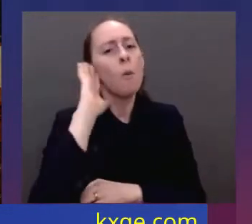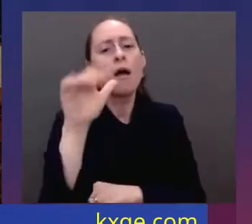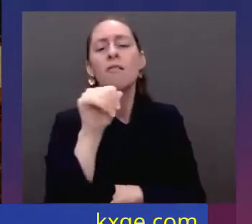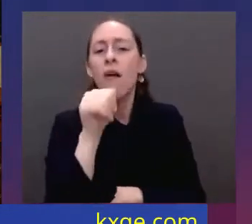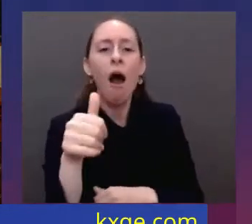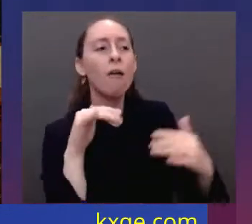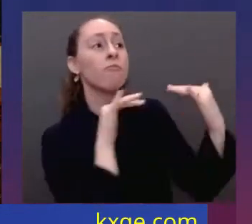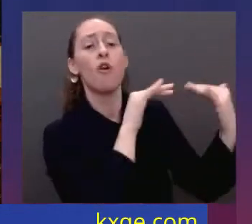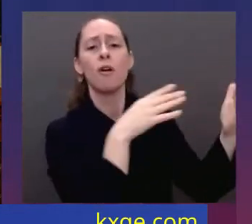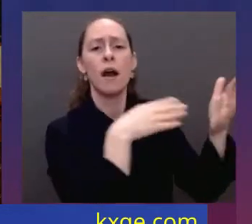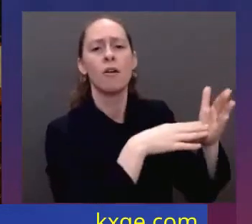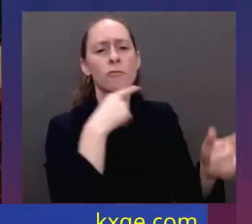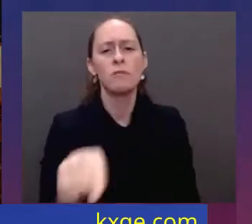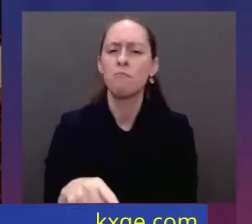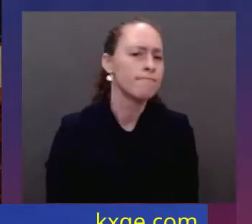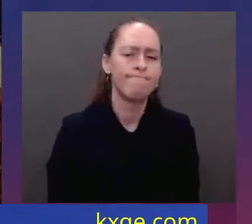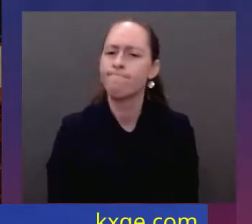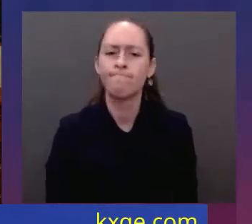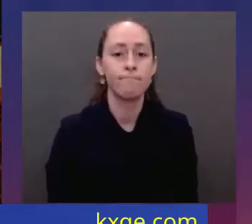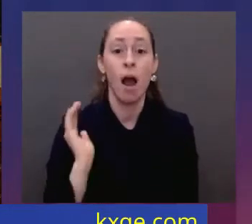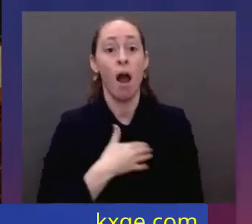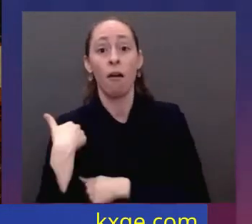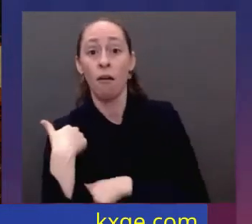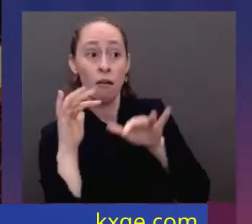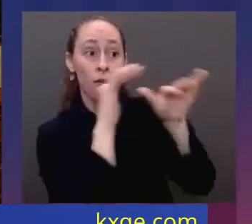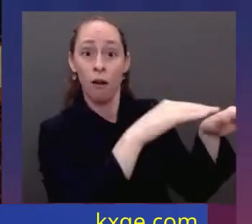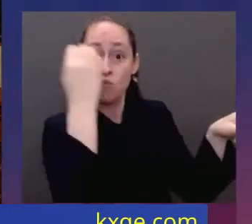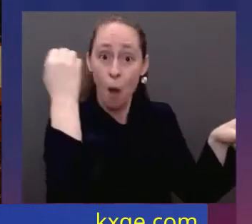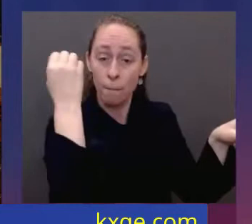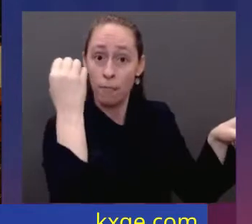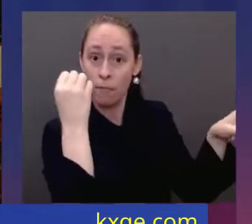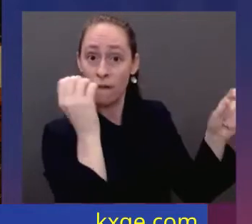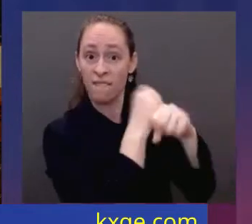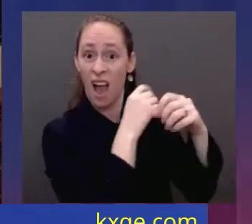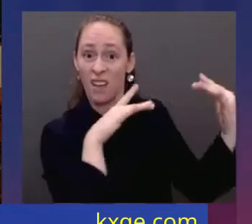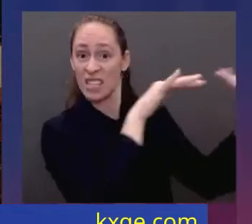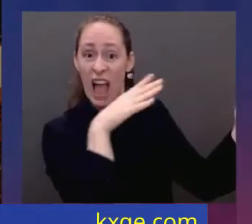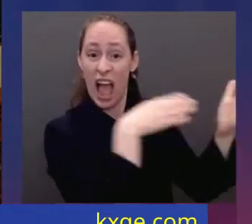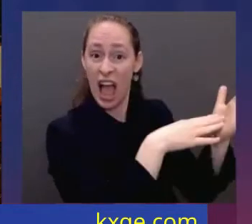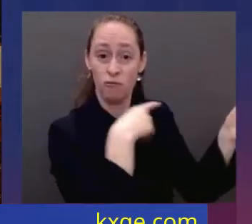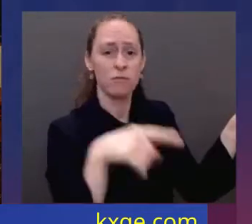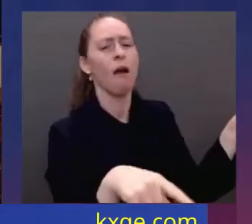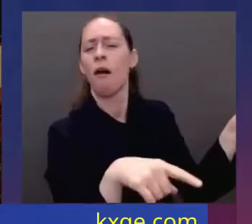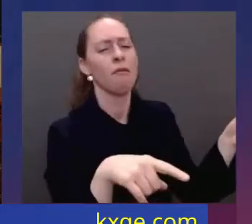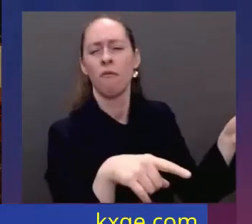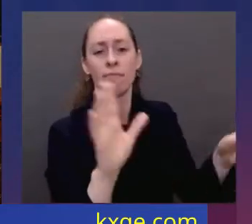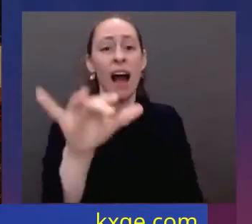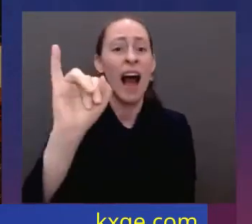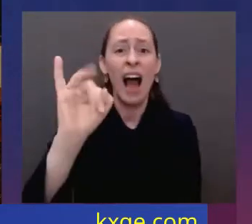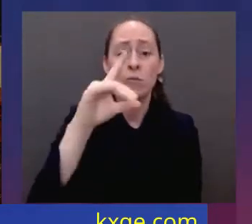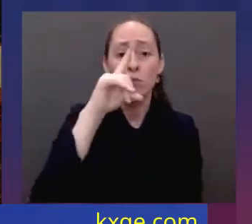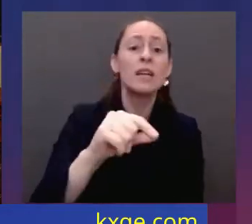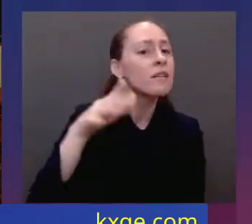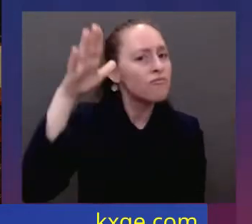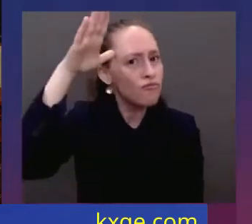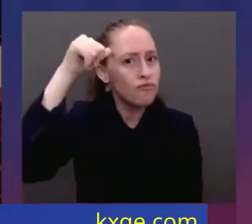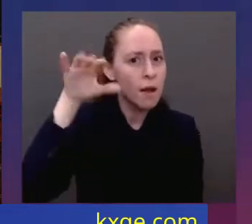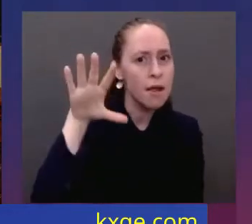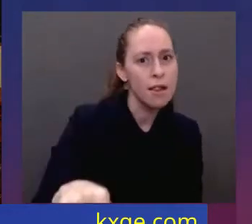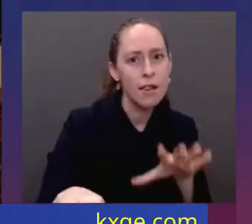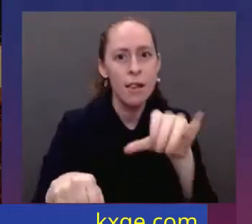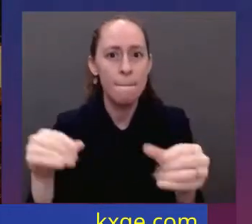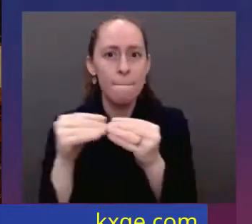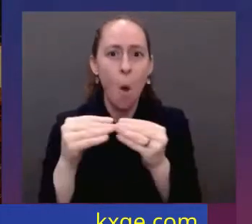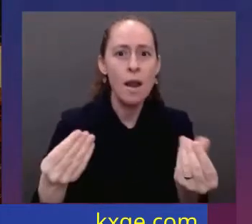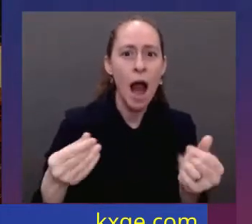to fight Ukraine, but to defend our NATO allies in the event that Putin decides to keep moving west. For that purpose, we have mobilized American ground forces, air squadrons, ship